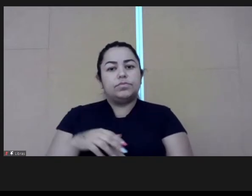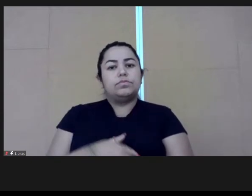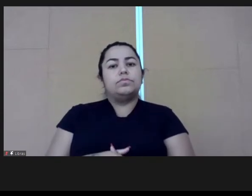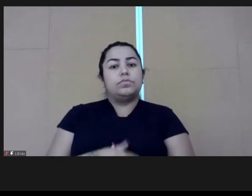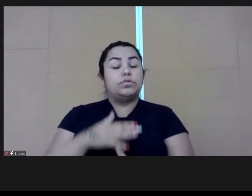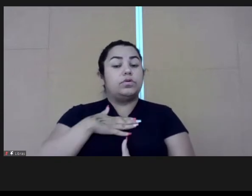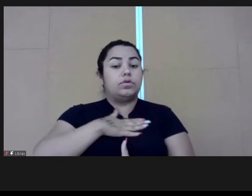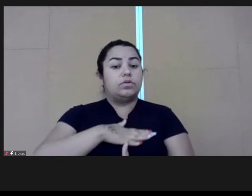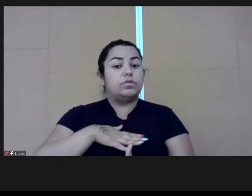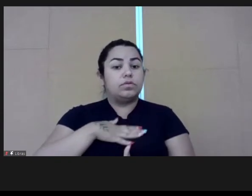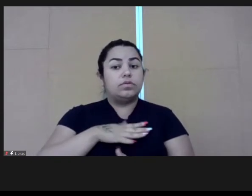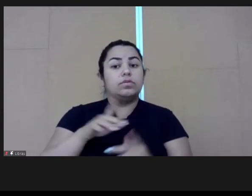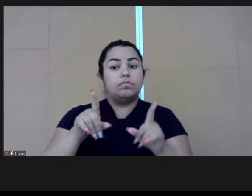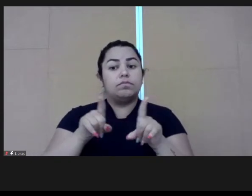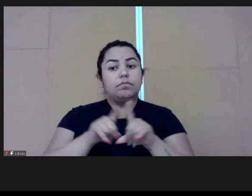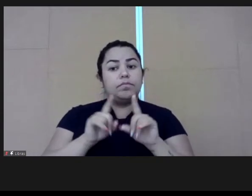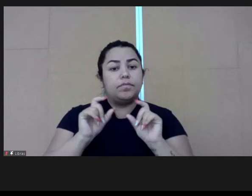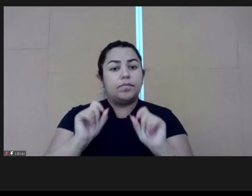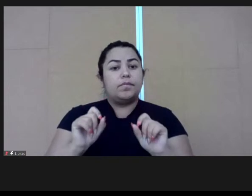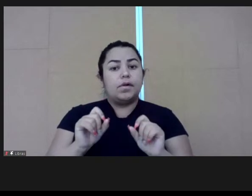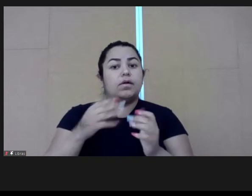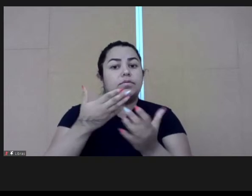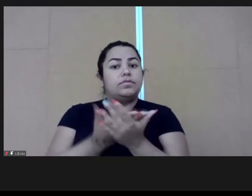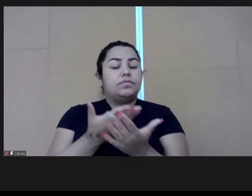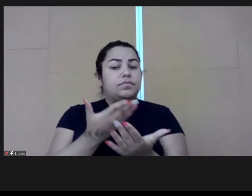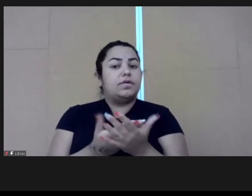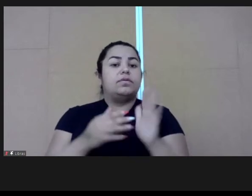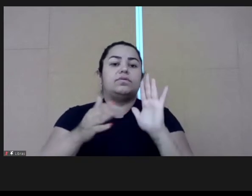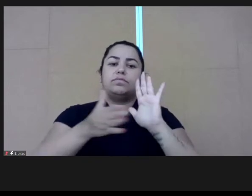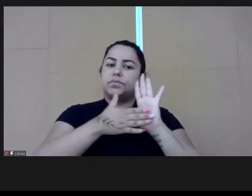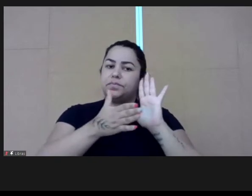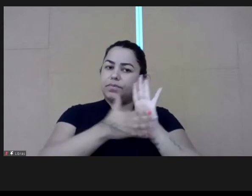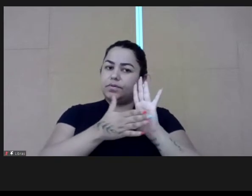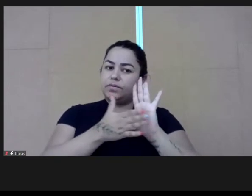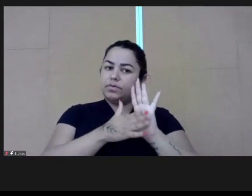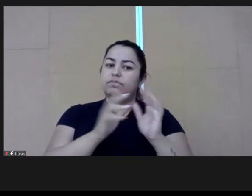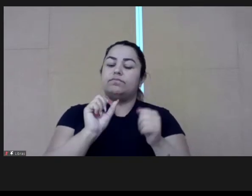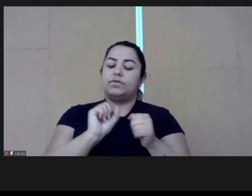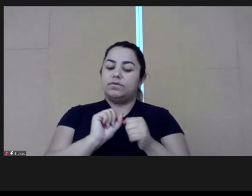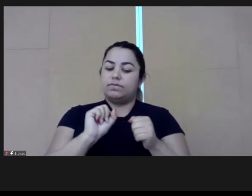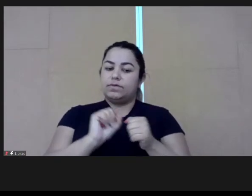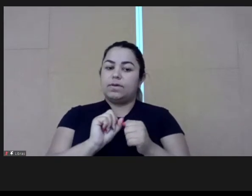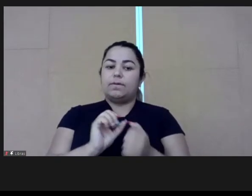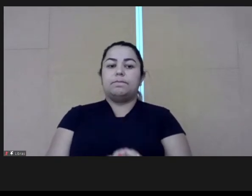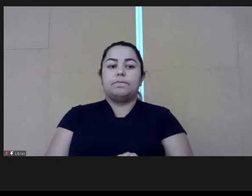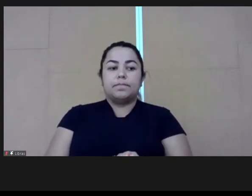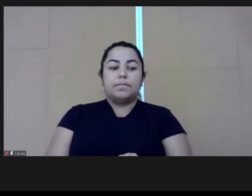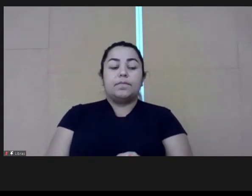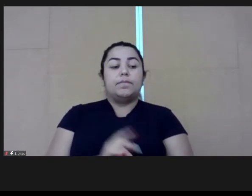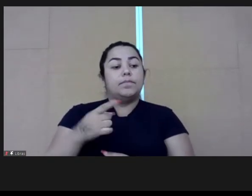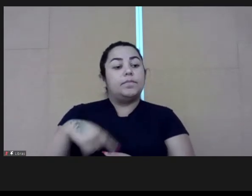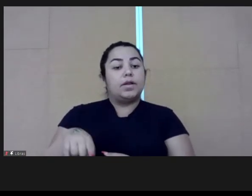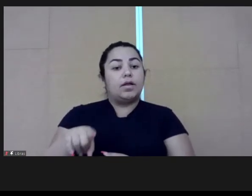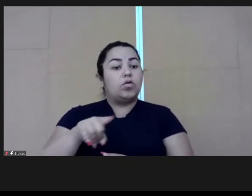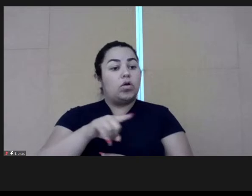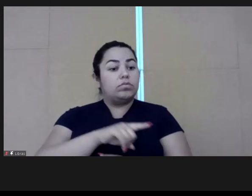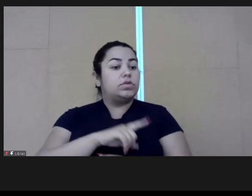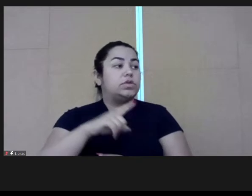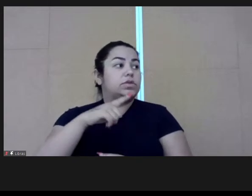development, but other kinds of reflections. I would like you to talk about the study, about your findings,